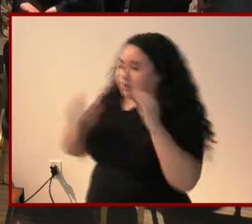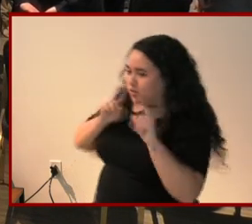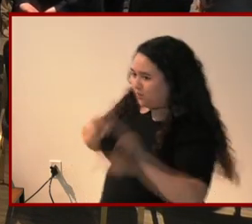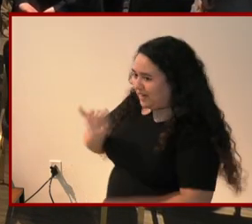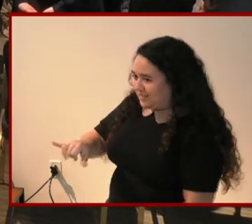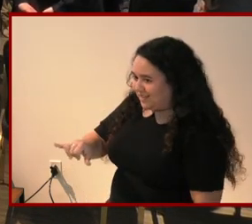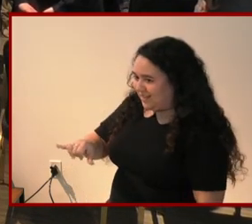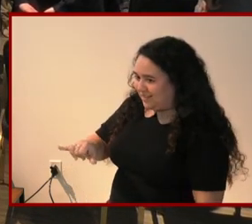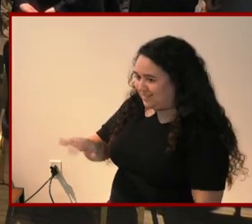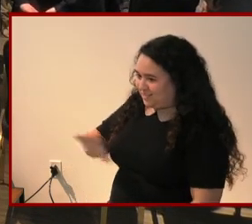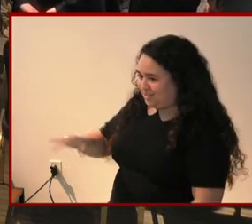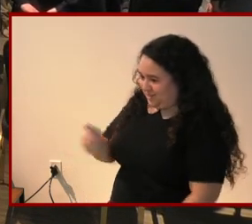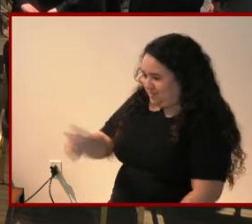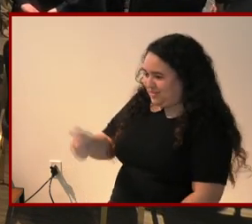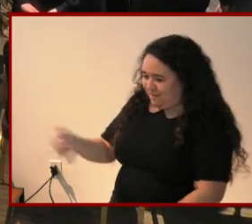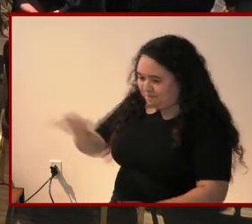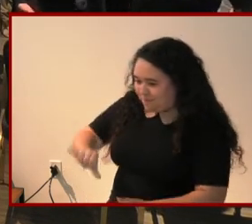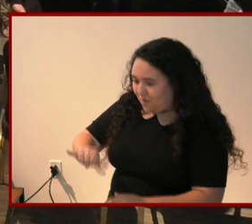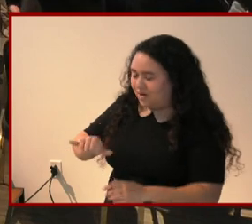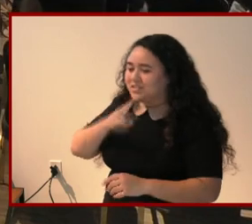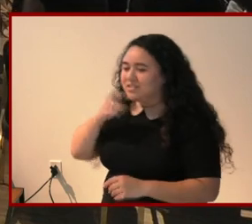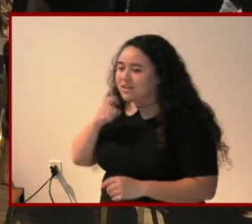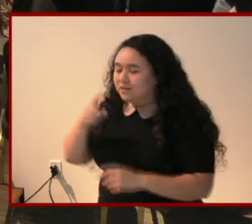imaginations. Ready? Go. Go.